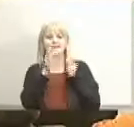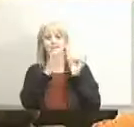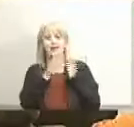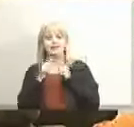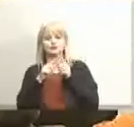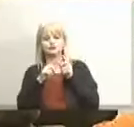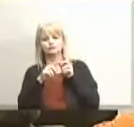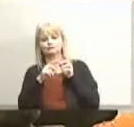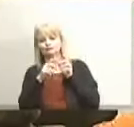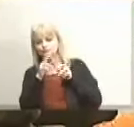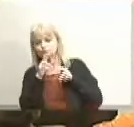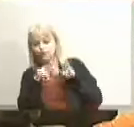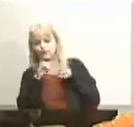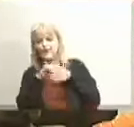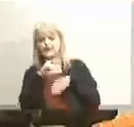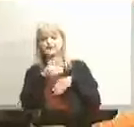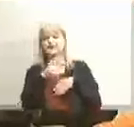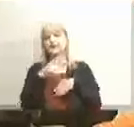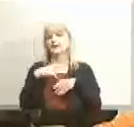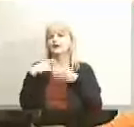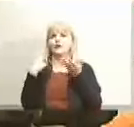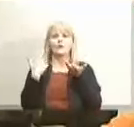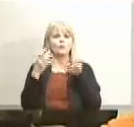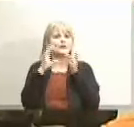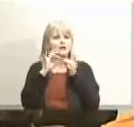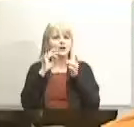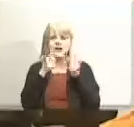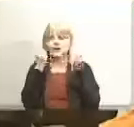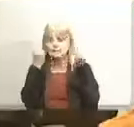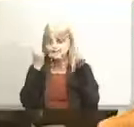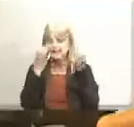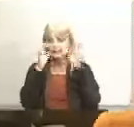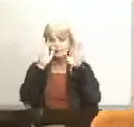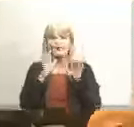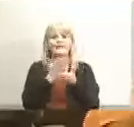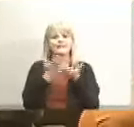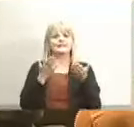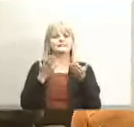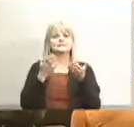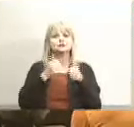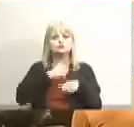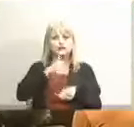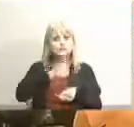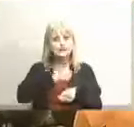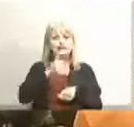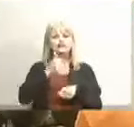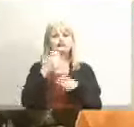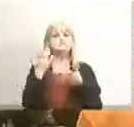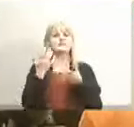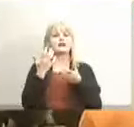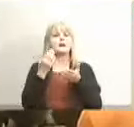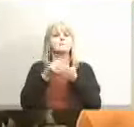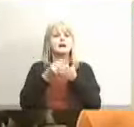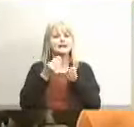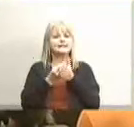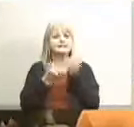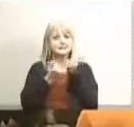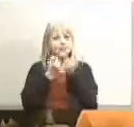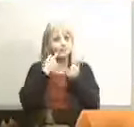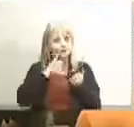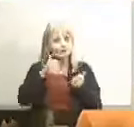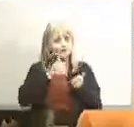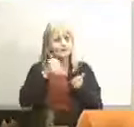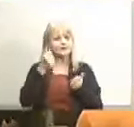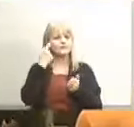oh we talked about so many things great things transportation funding for transportation for seek